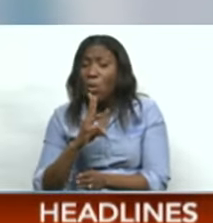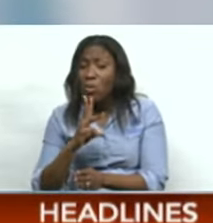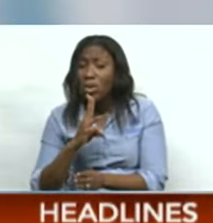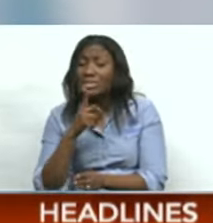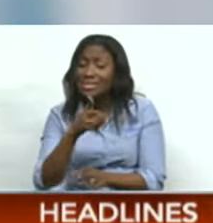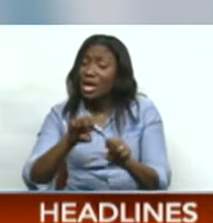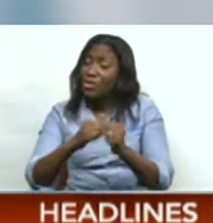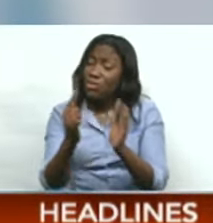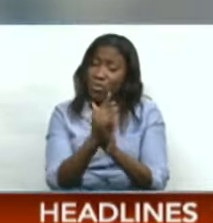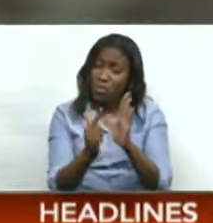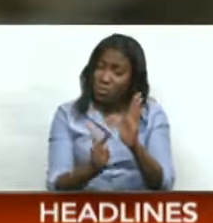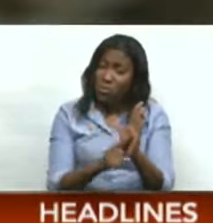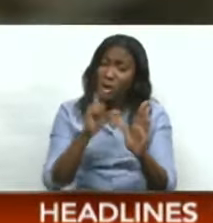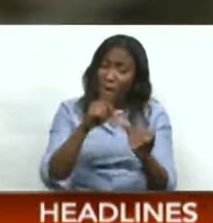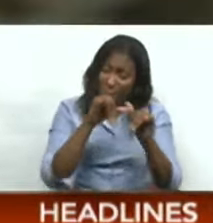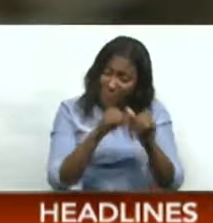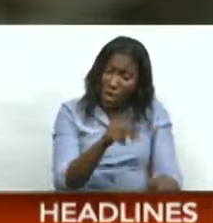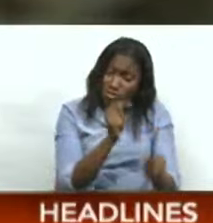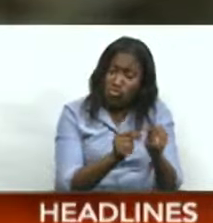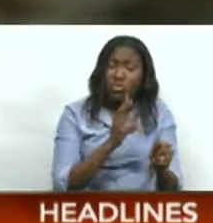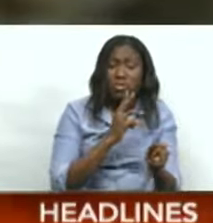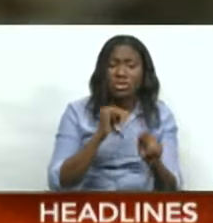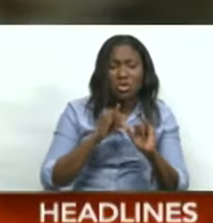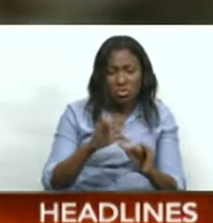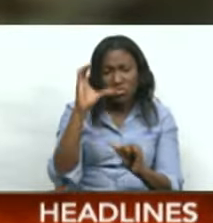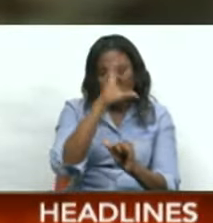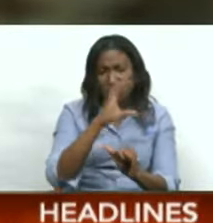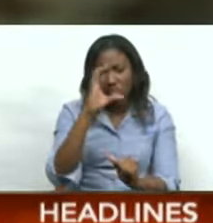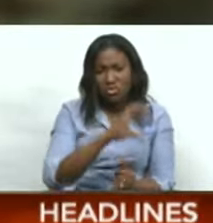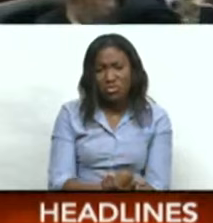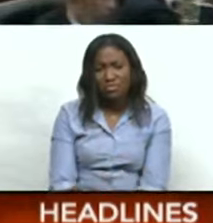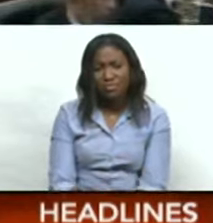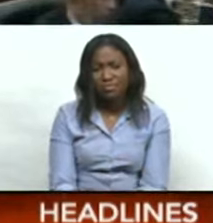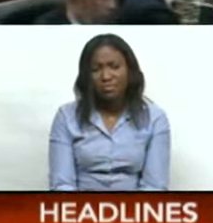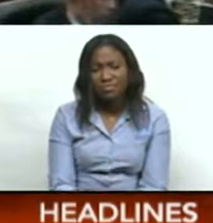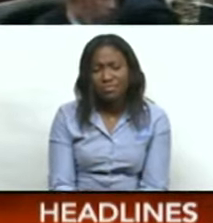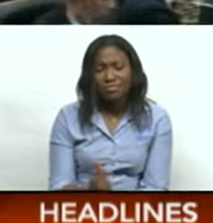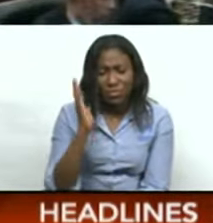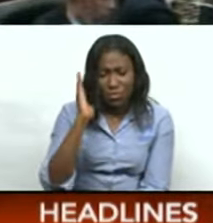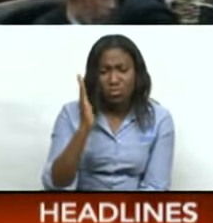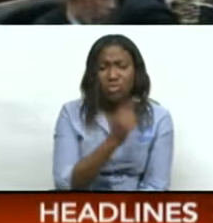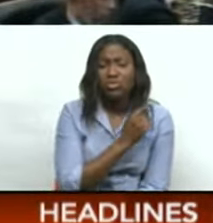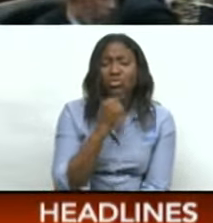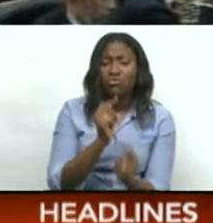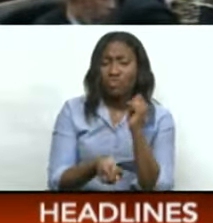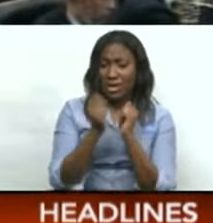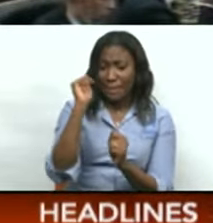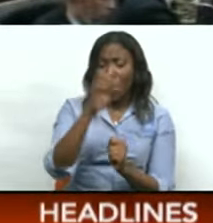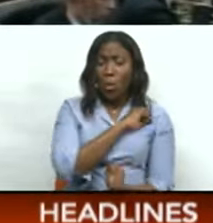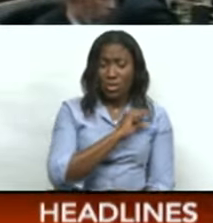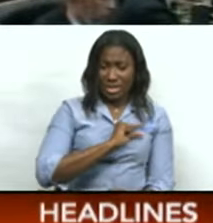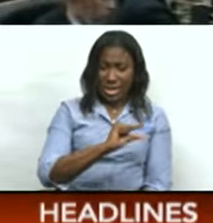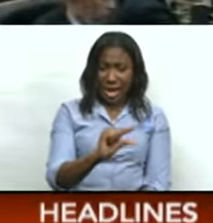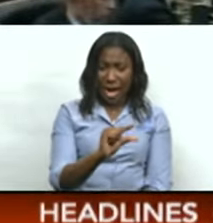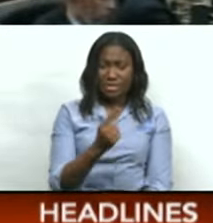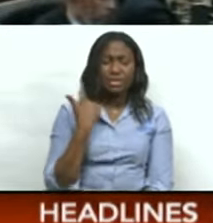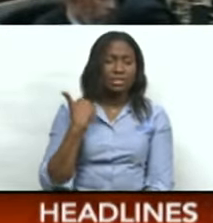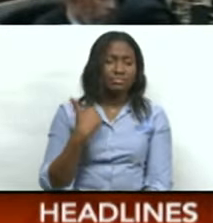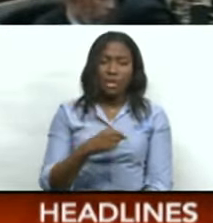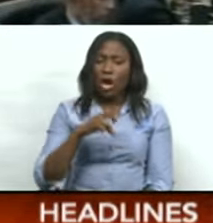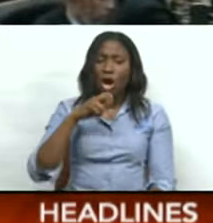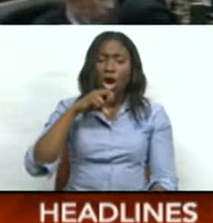However, he sought to assure the House that the search is not over. The Trinidad and Tobago Coast Guard is committed